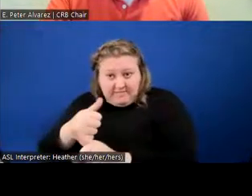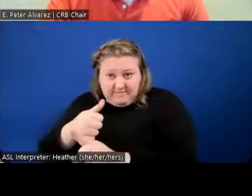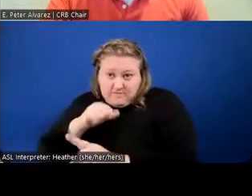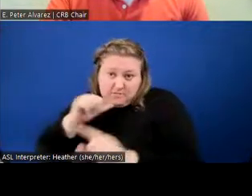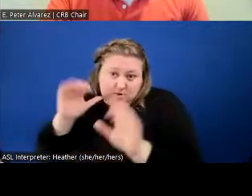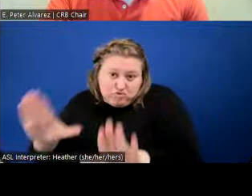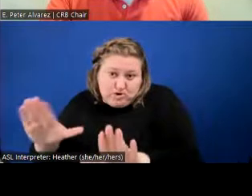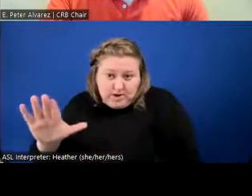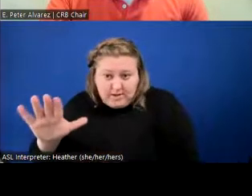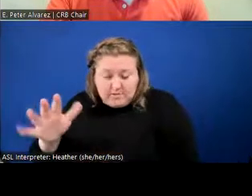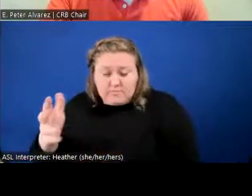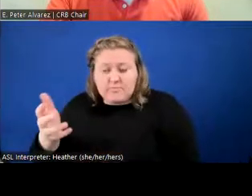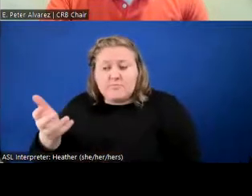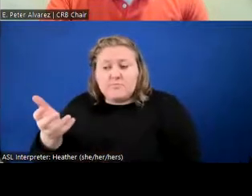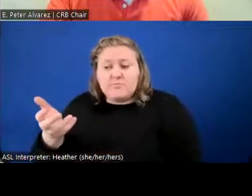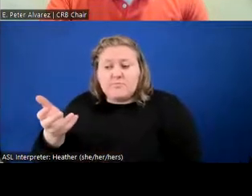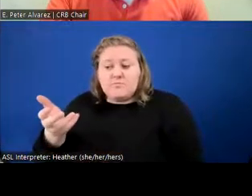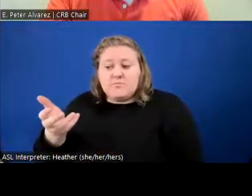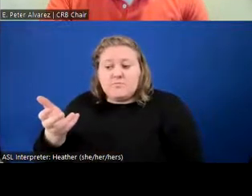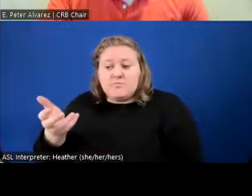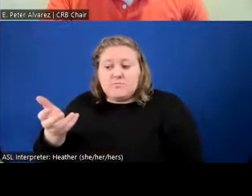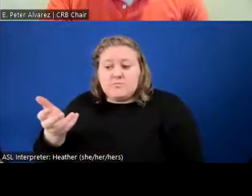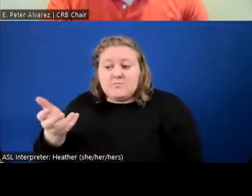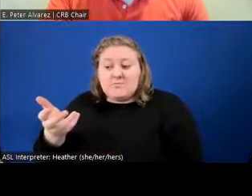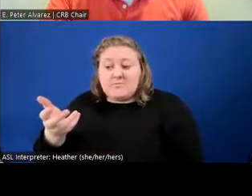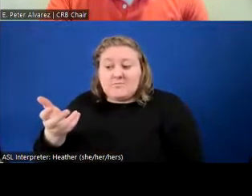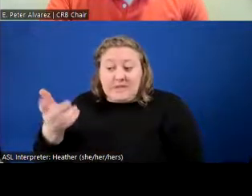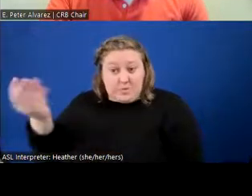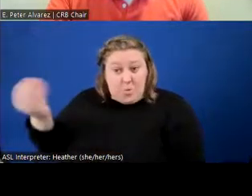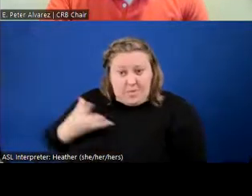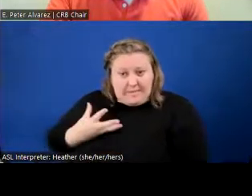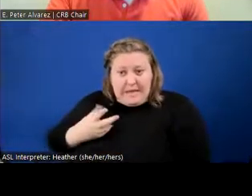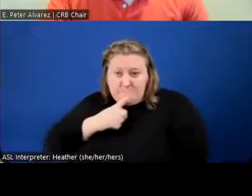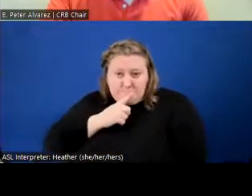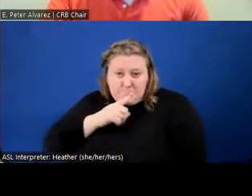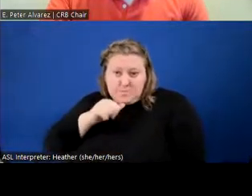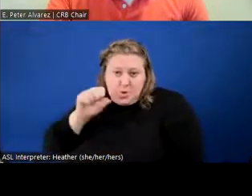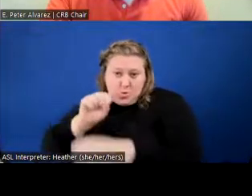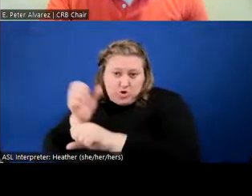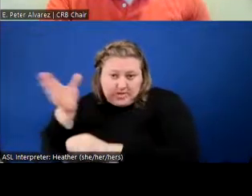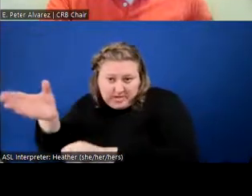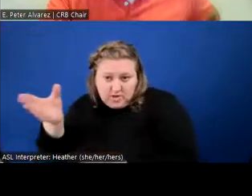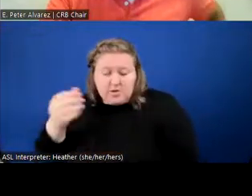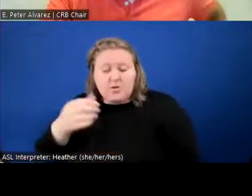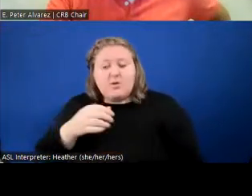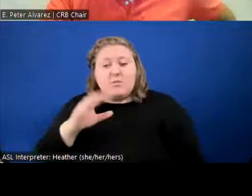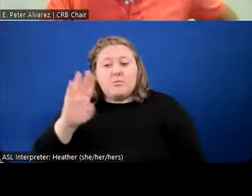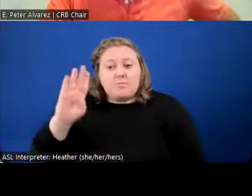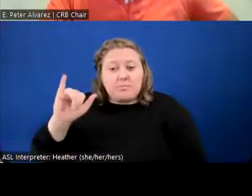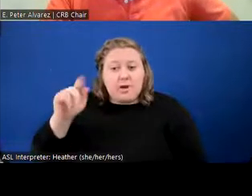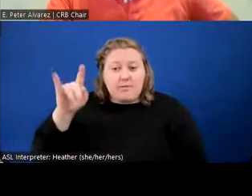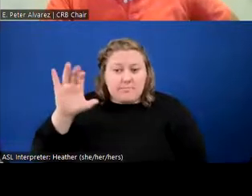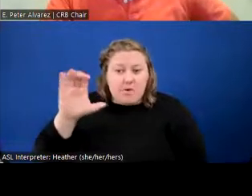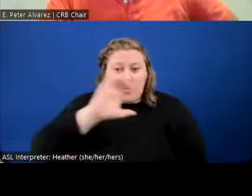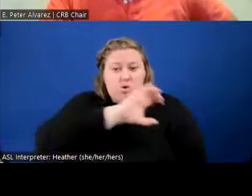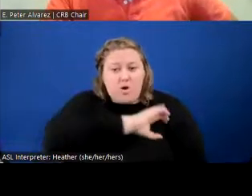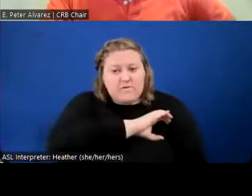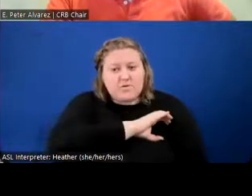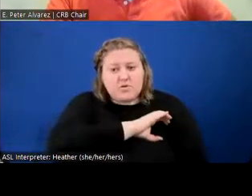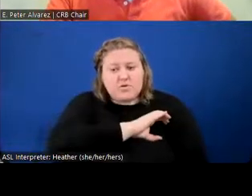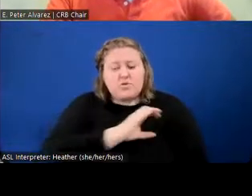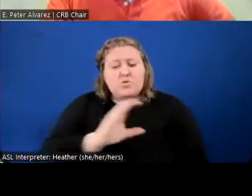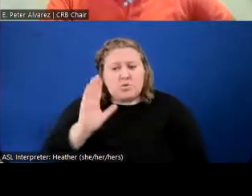As I have had it relayed, I don't work there, but BIPOC officers will benefit from having